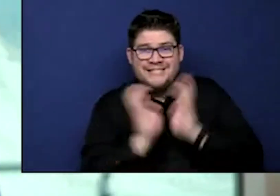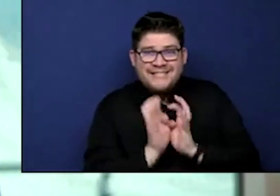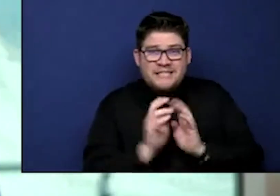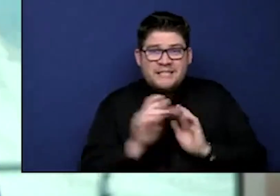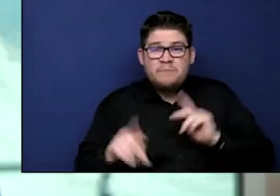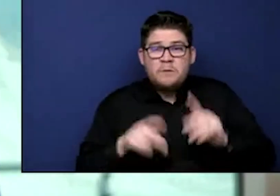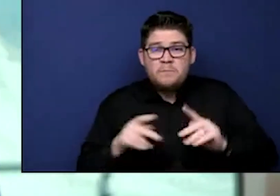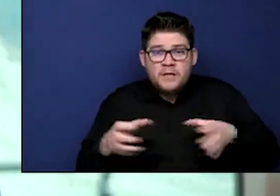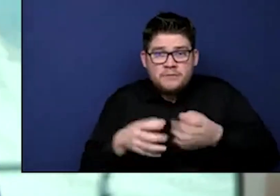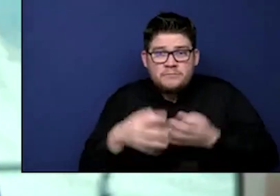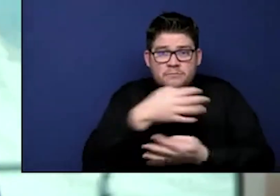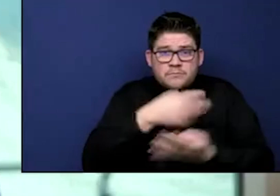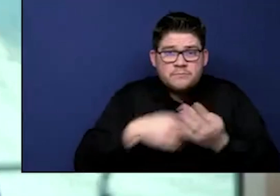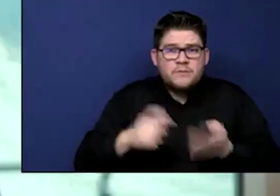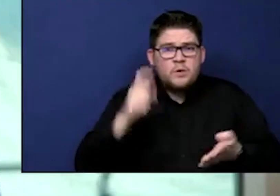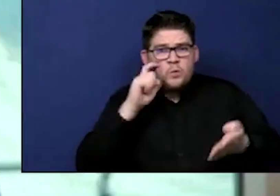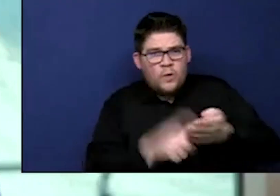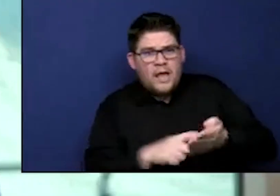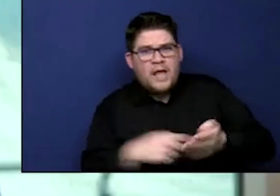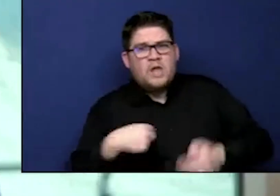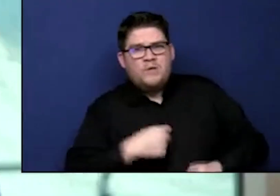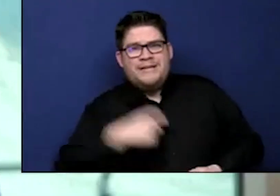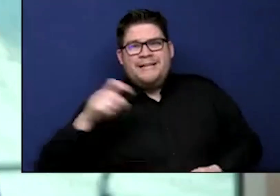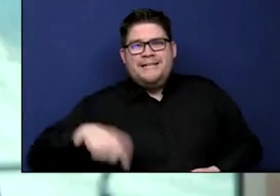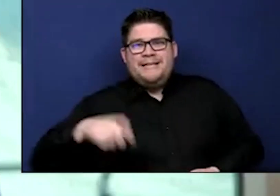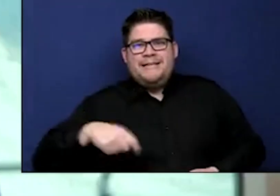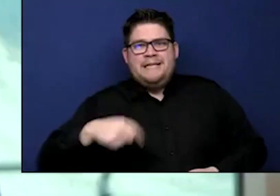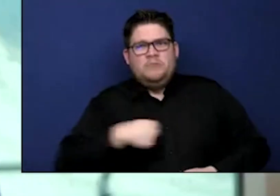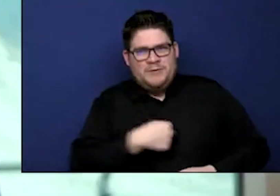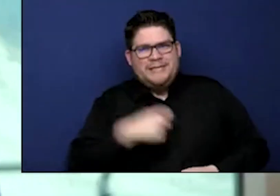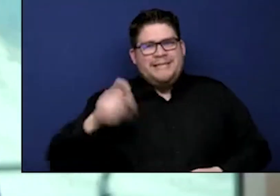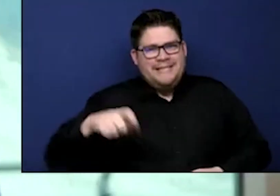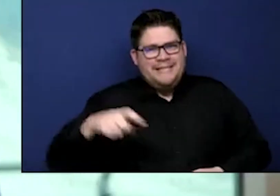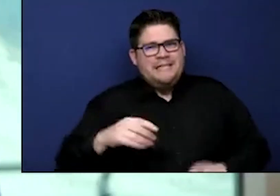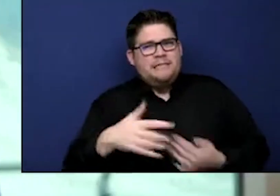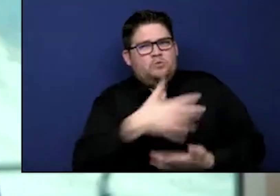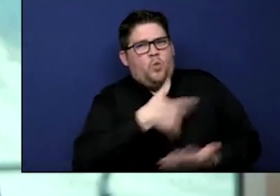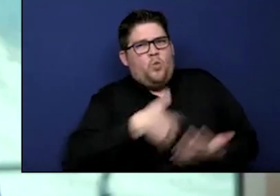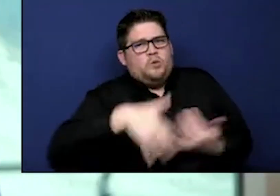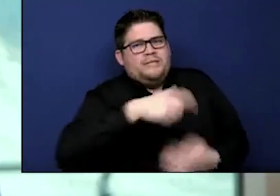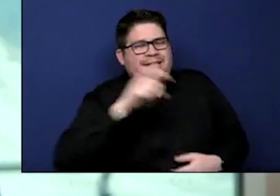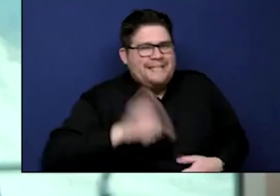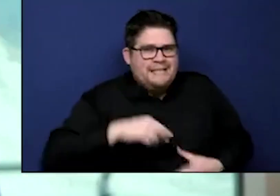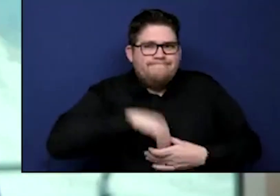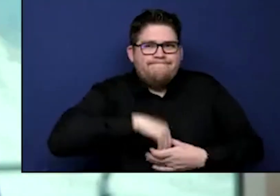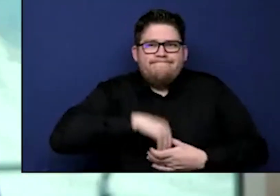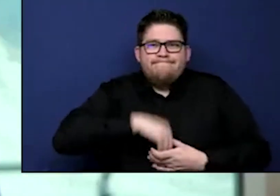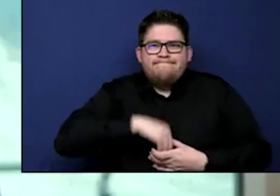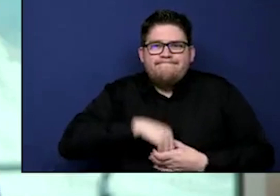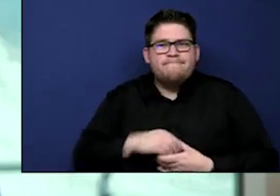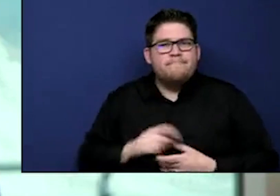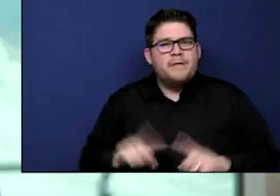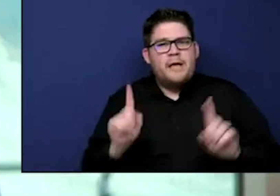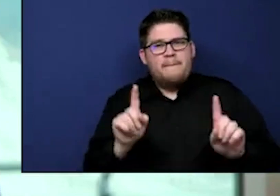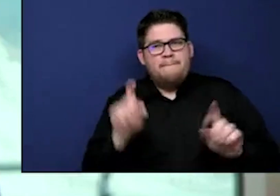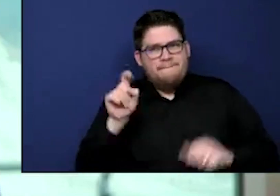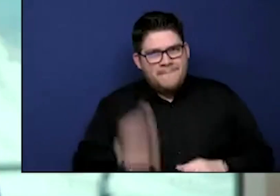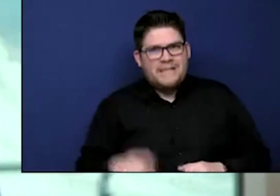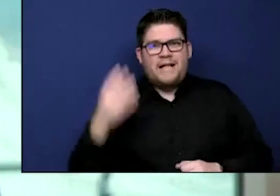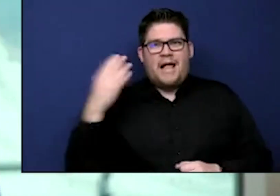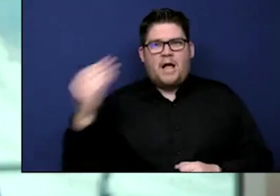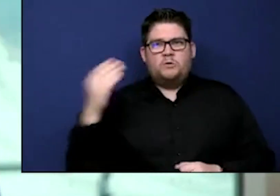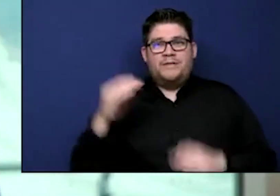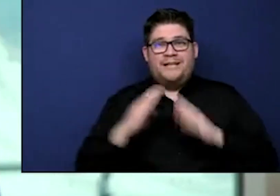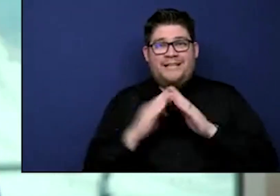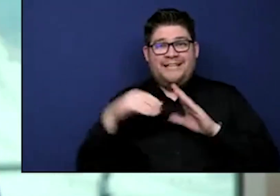with people, I mean, I recognize we need those social connections after this period of time. We need to do it outside. We need to